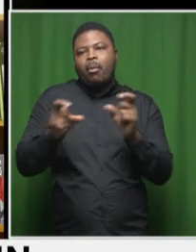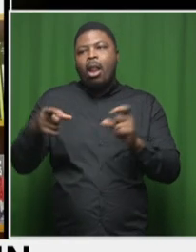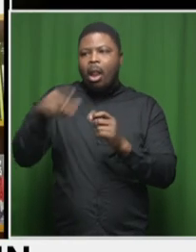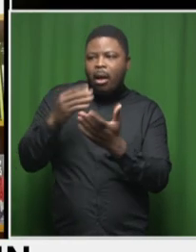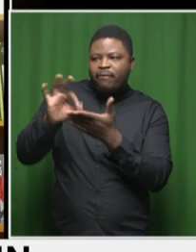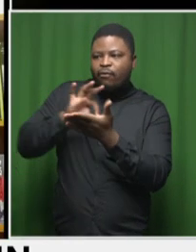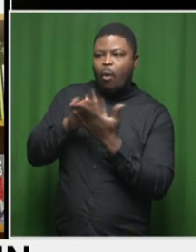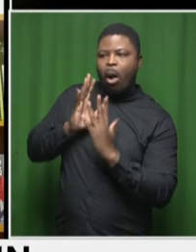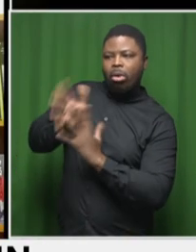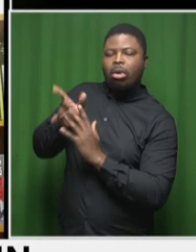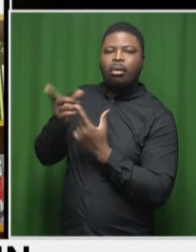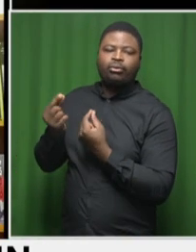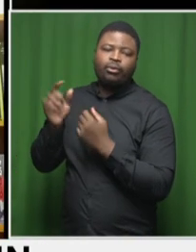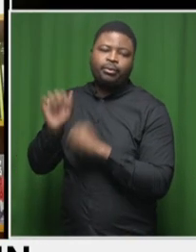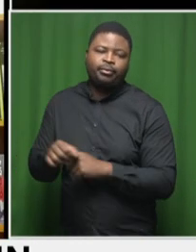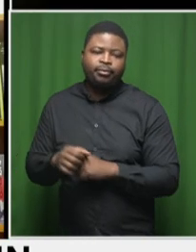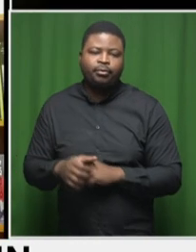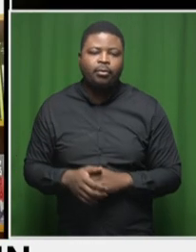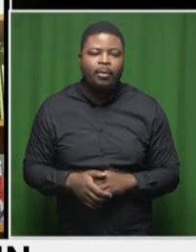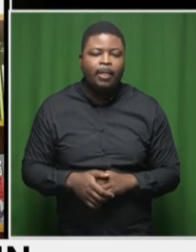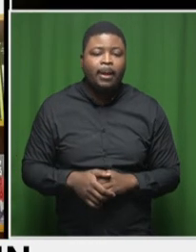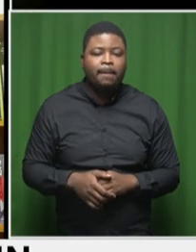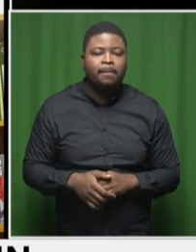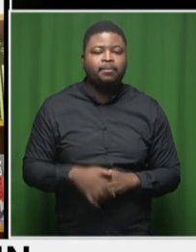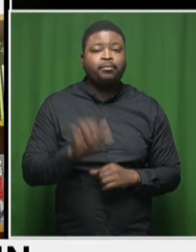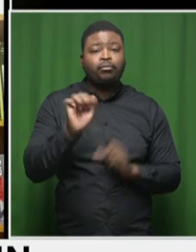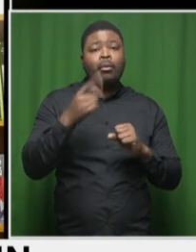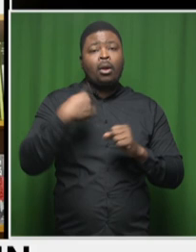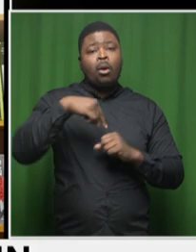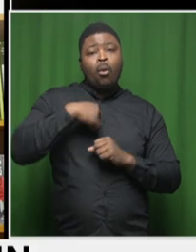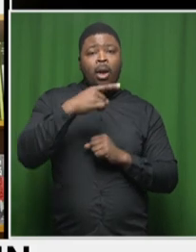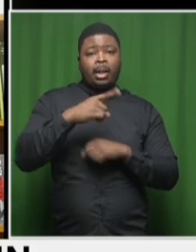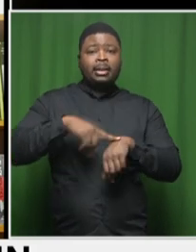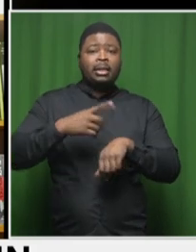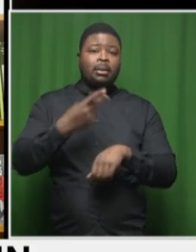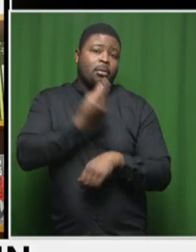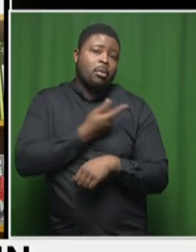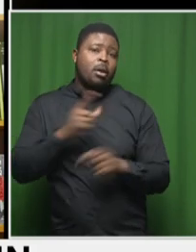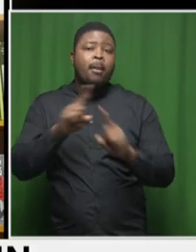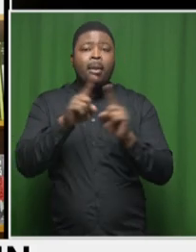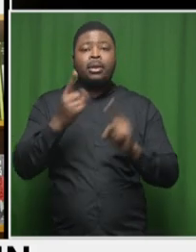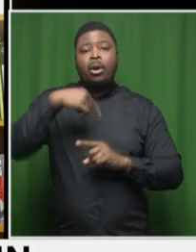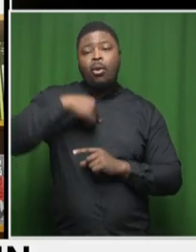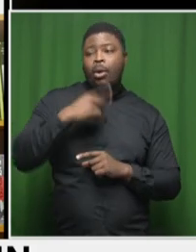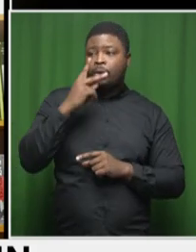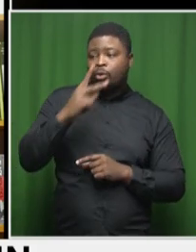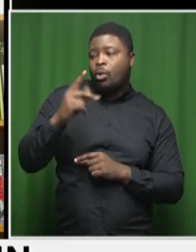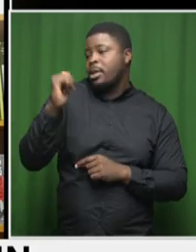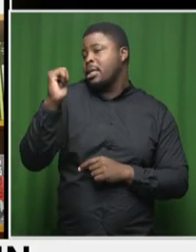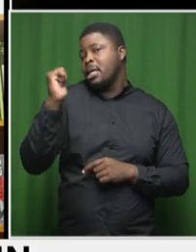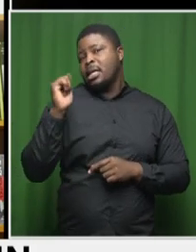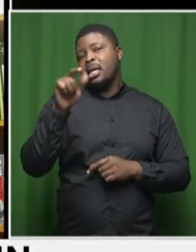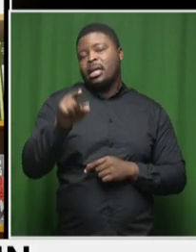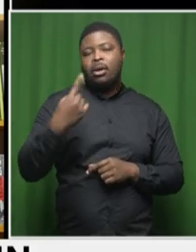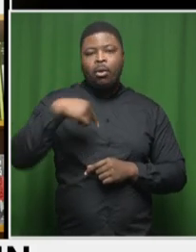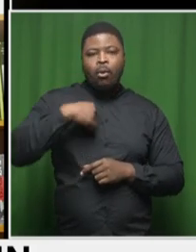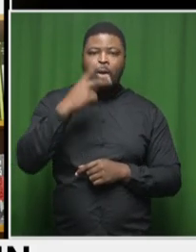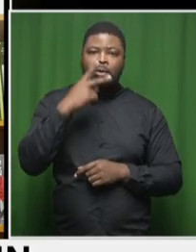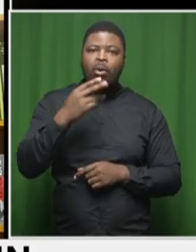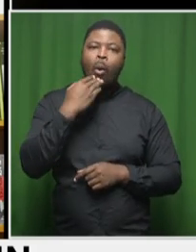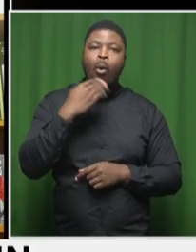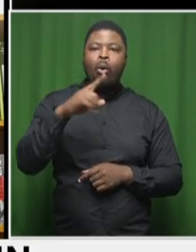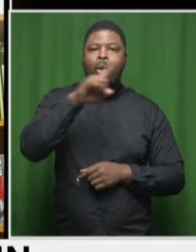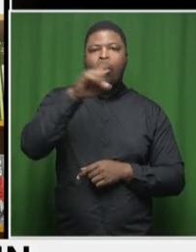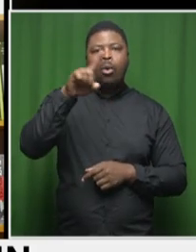quickly, we've got a, we've got a minute left. So, Dr. Ghos, I'll give this one to you. mean, we saw yesterday the, um, Justice Zondor